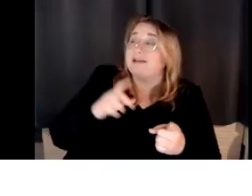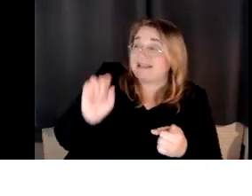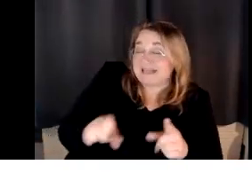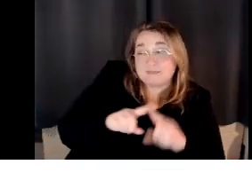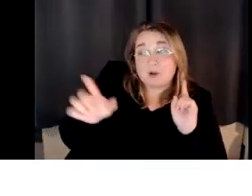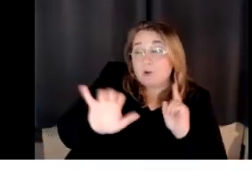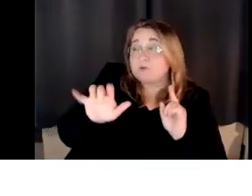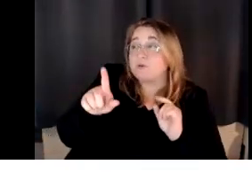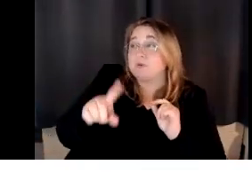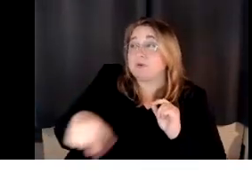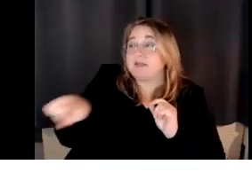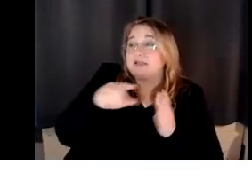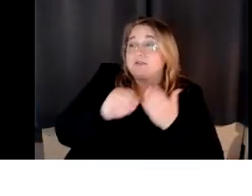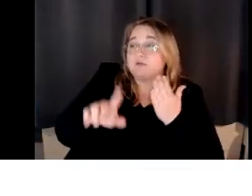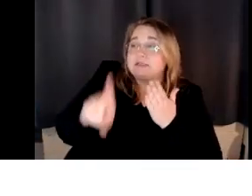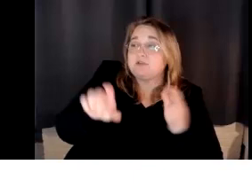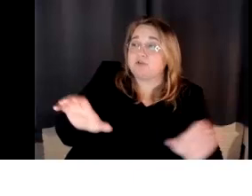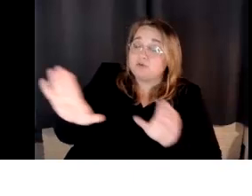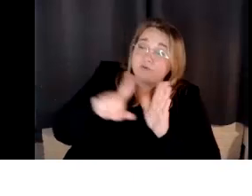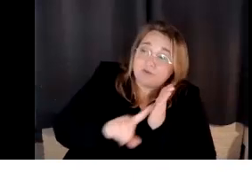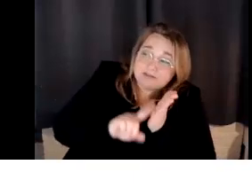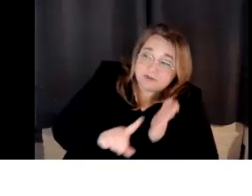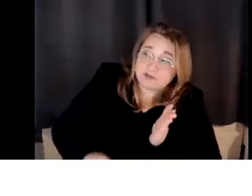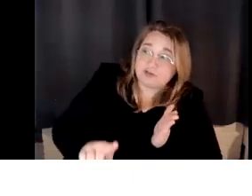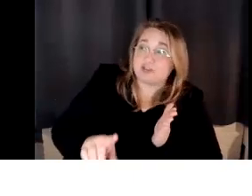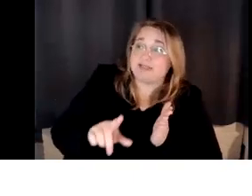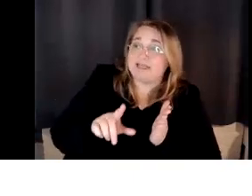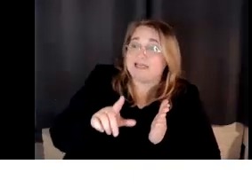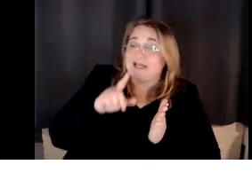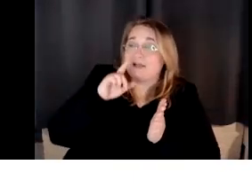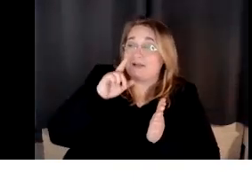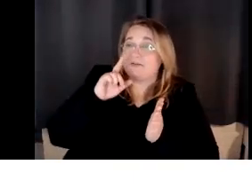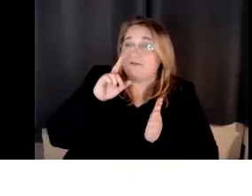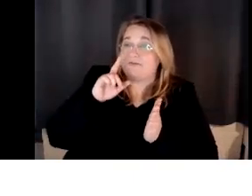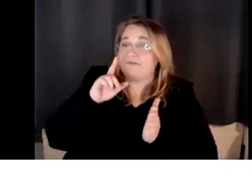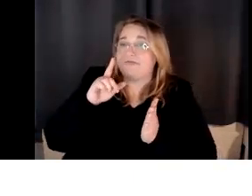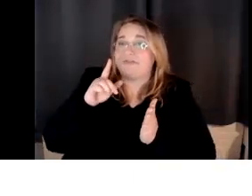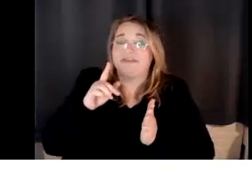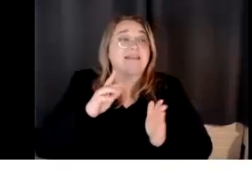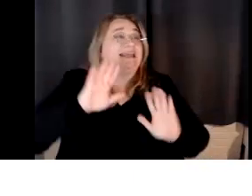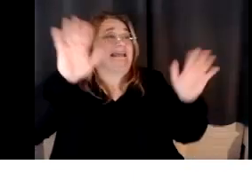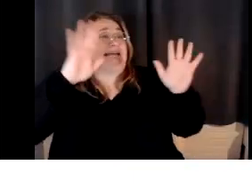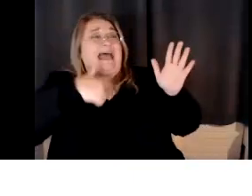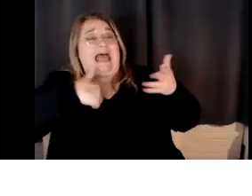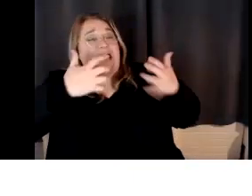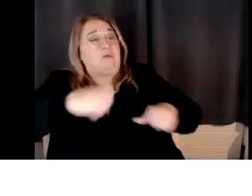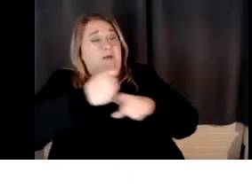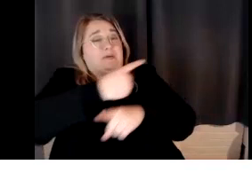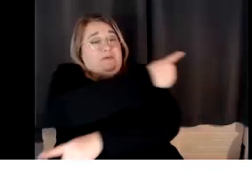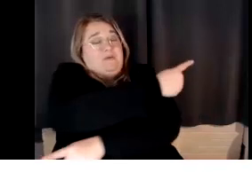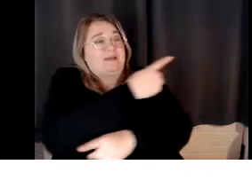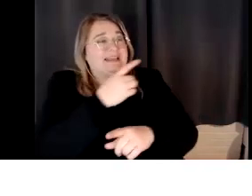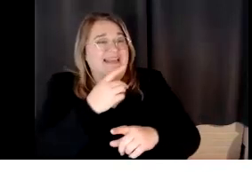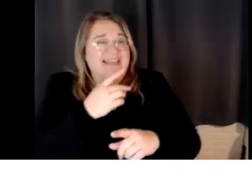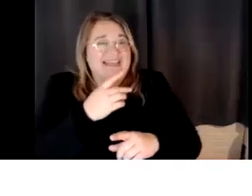if they, and I know, cause I did it one day. yeah, this is, yeah, I don't want to get off on this topic because that, I mean, did two sessions